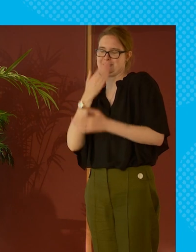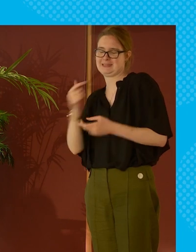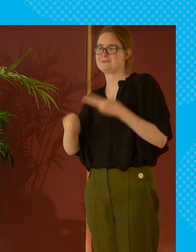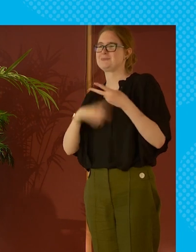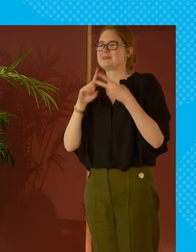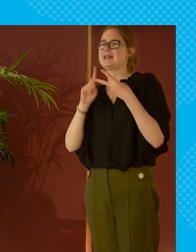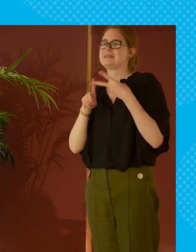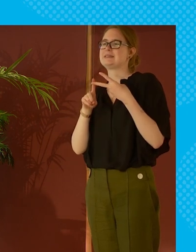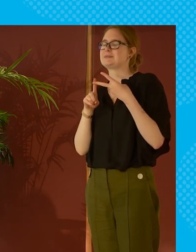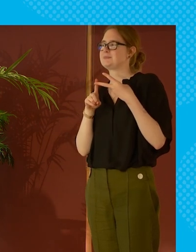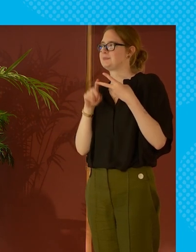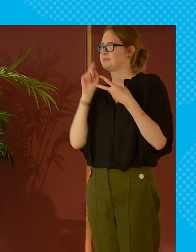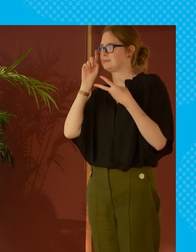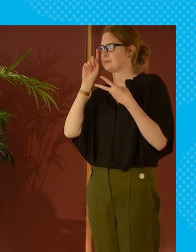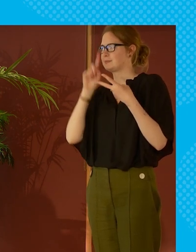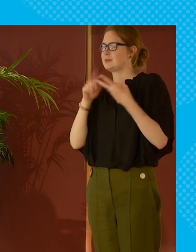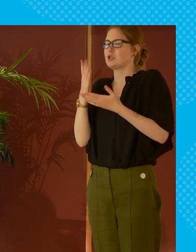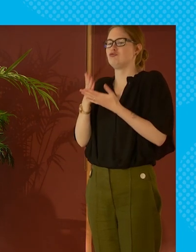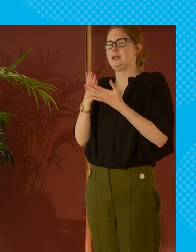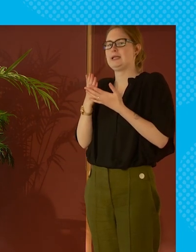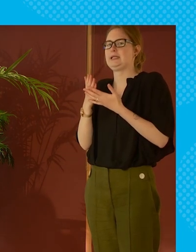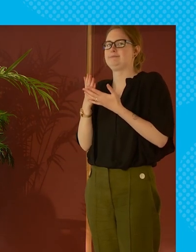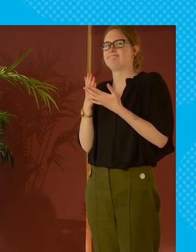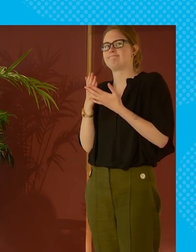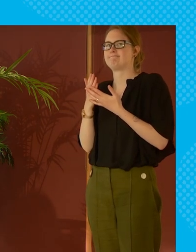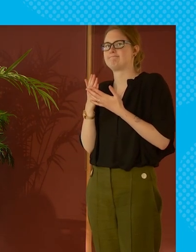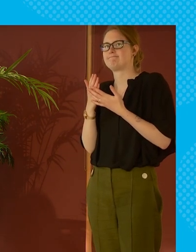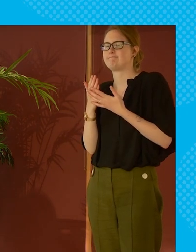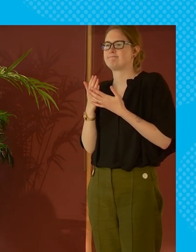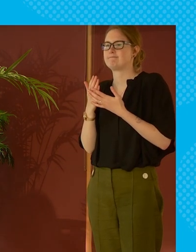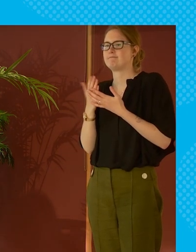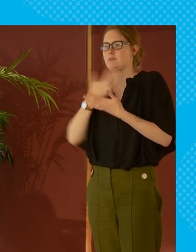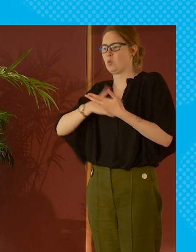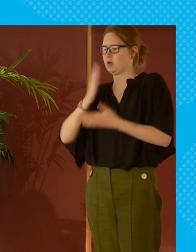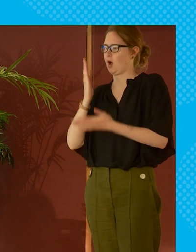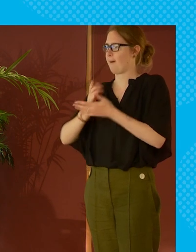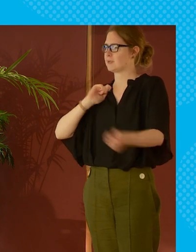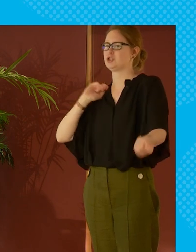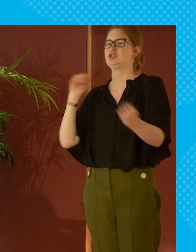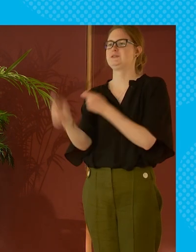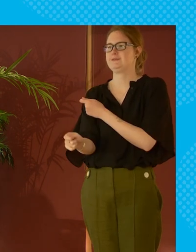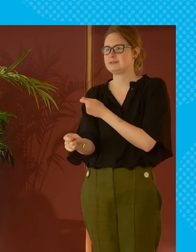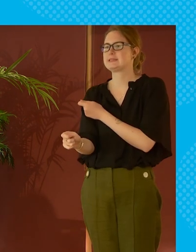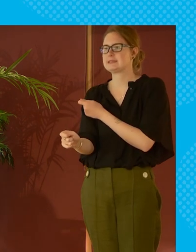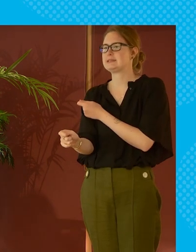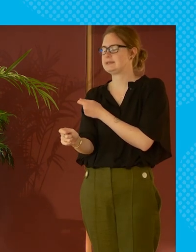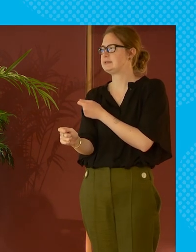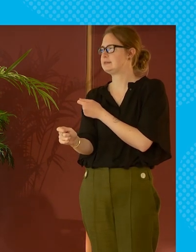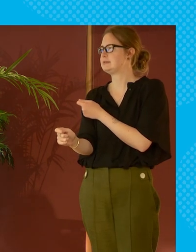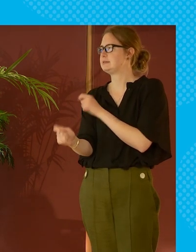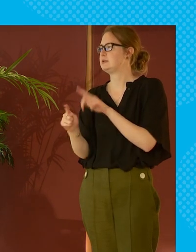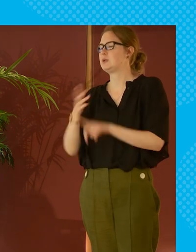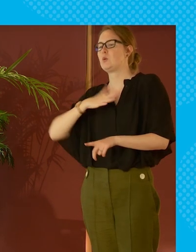uh but secondly if we're really looking at um a radical shift in this um